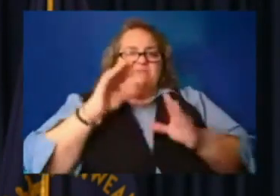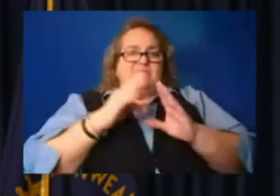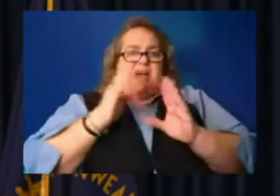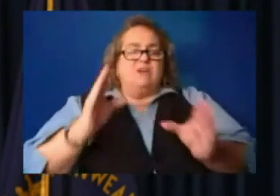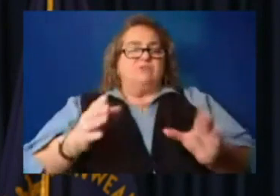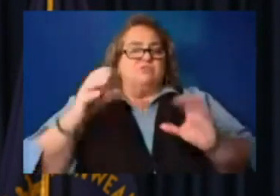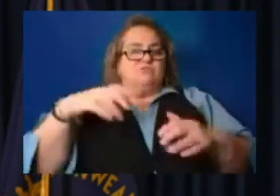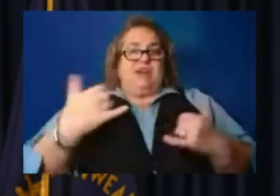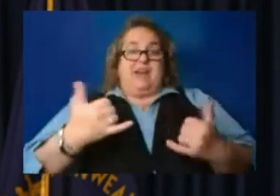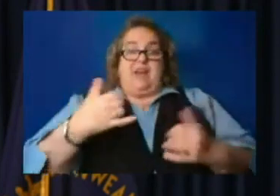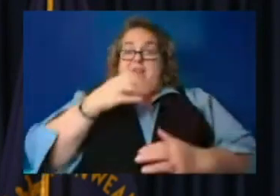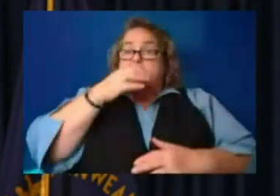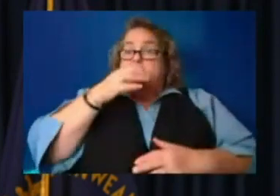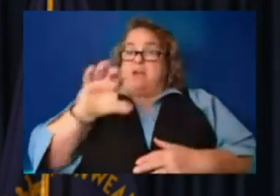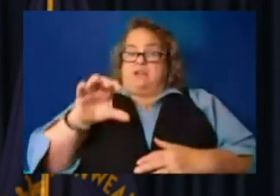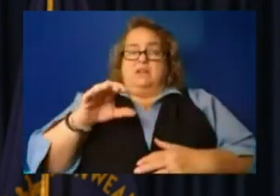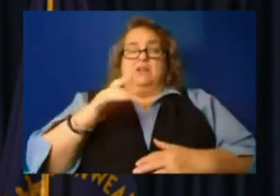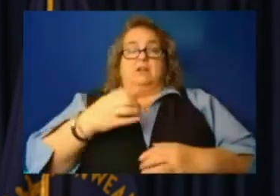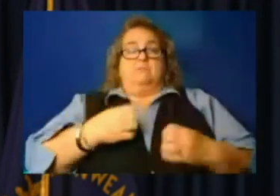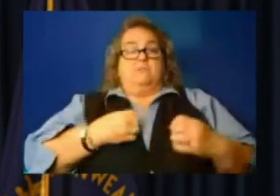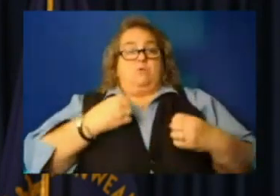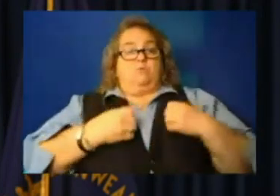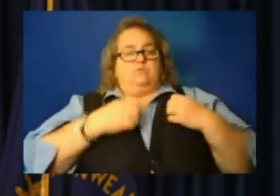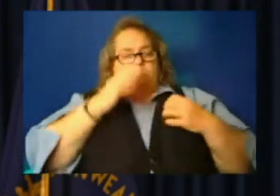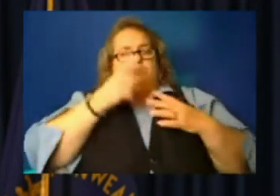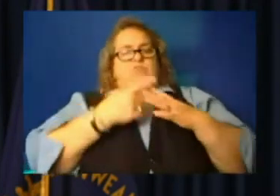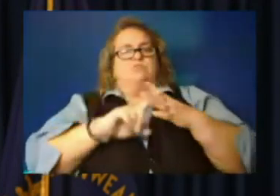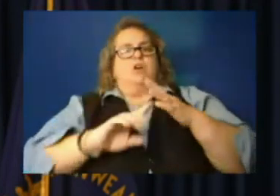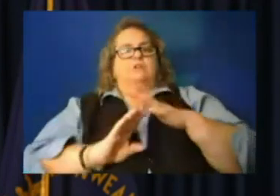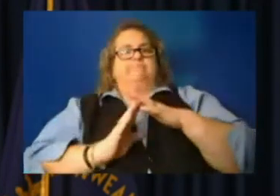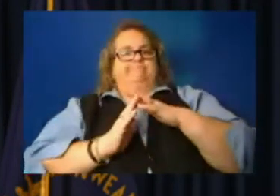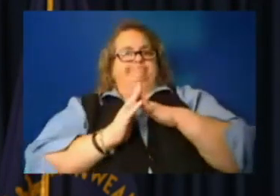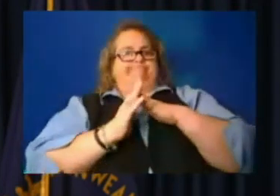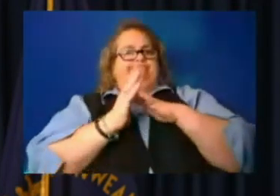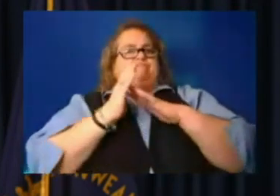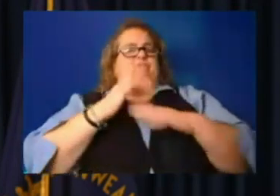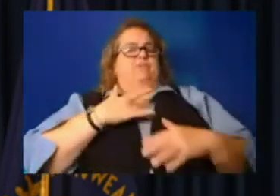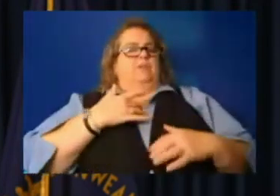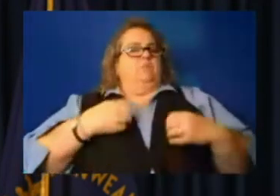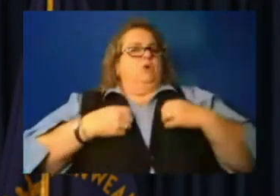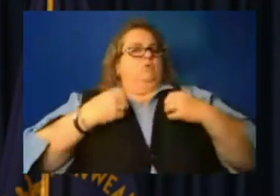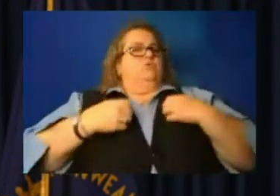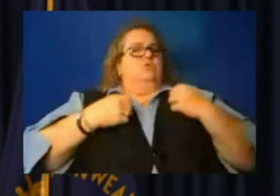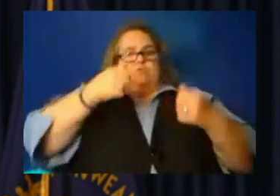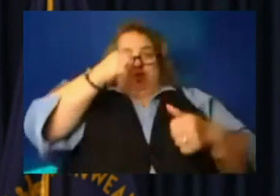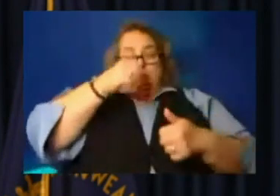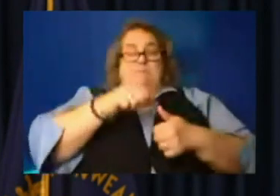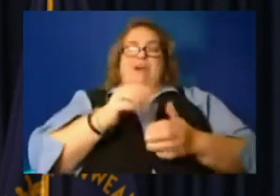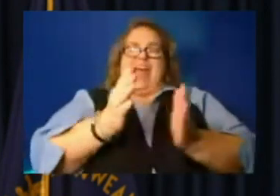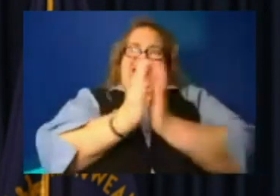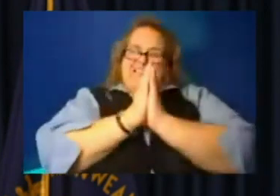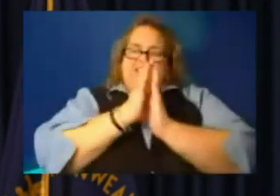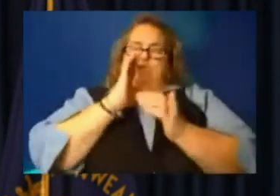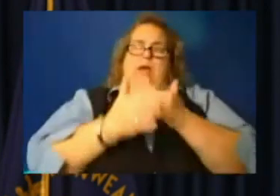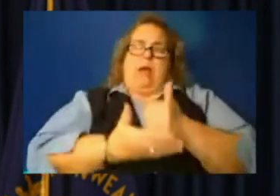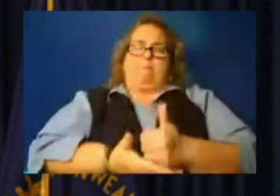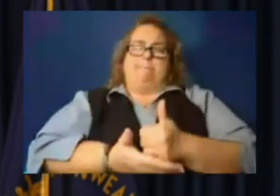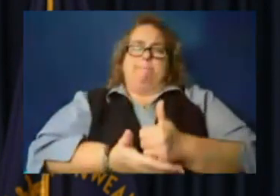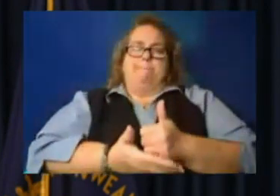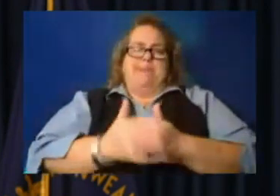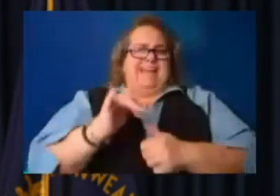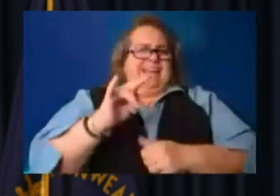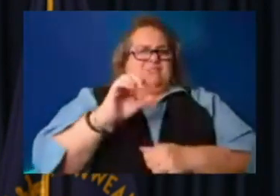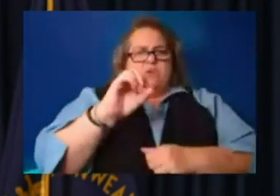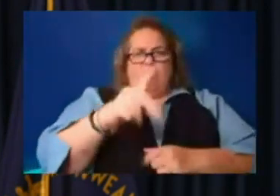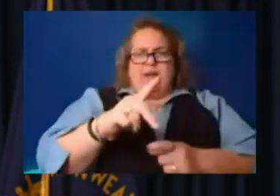come to the surface. If you need help, ask for it. Remember, it's okay not to be okay. I don't think our our